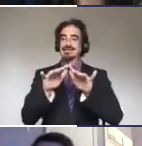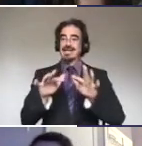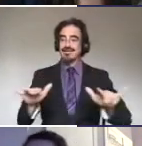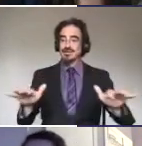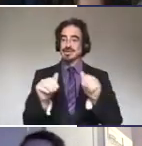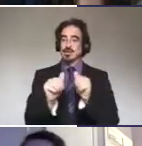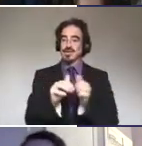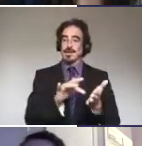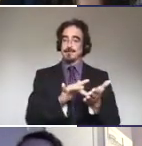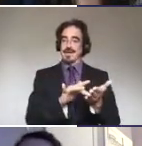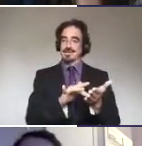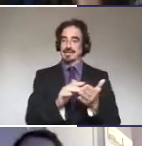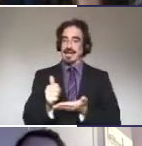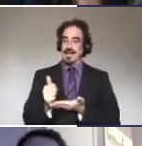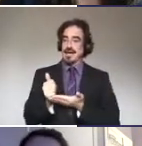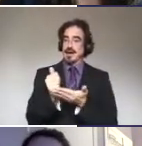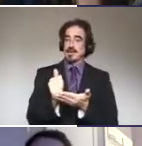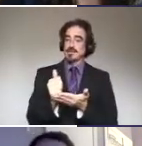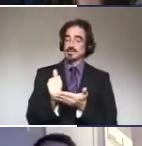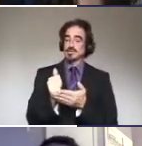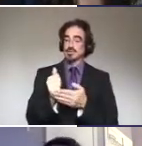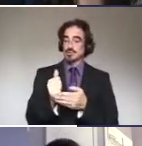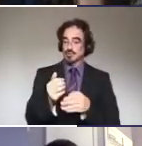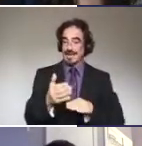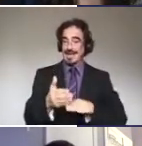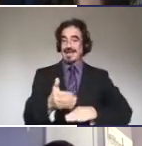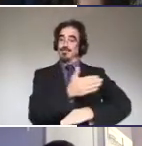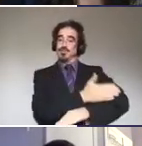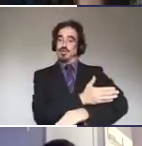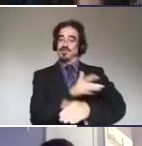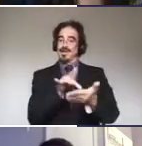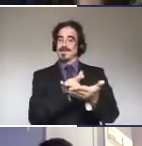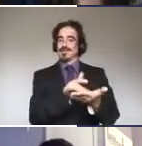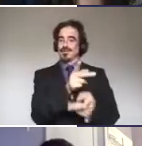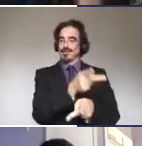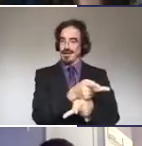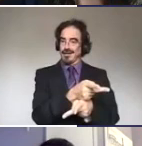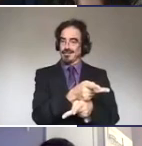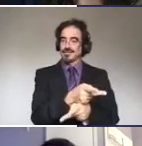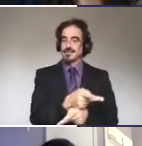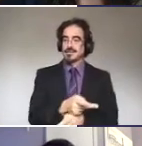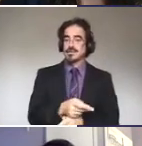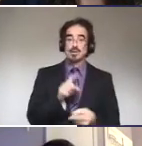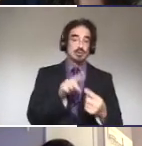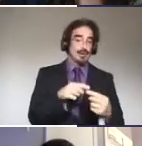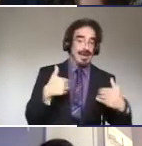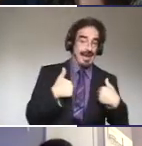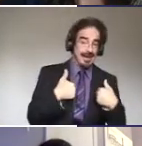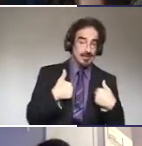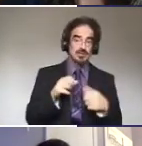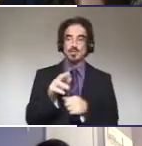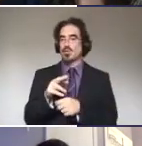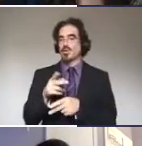helps to not only improve medical care, whether it be the medical care to animals or to people,